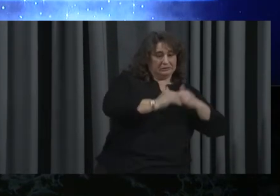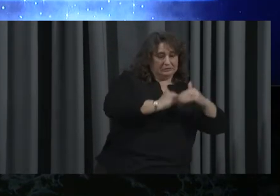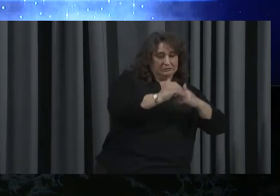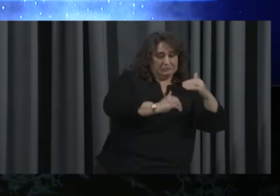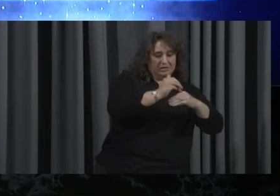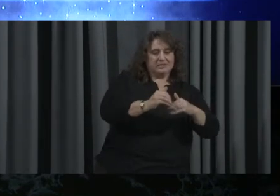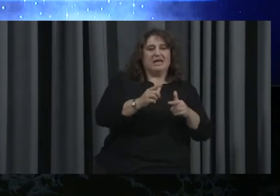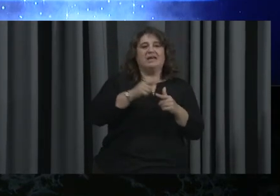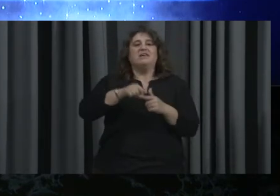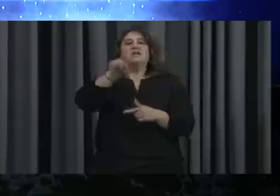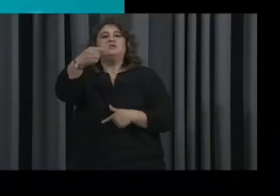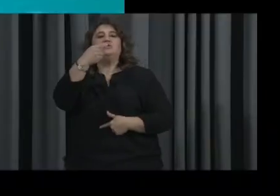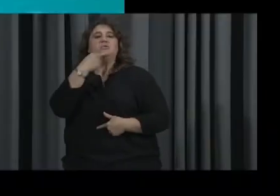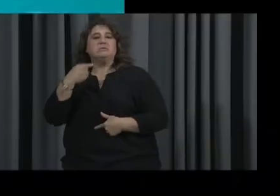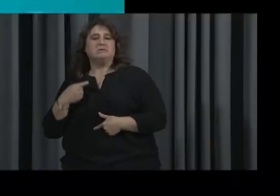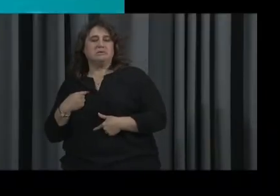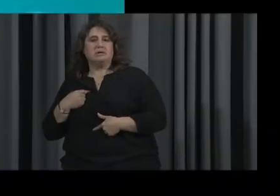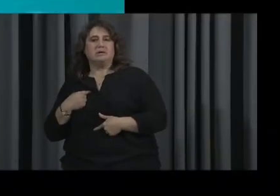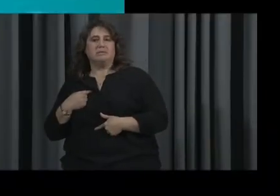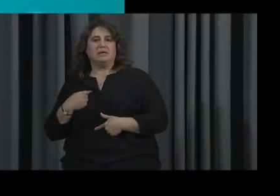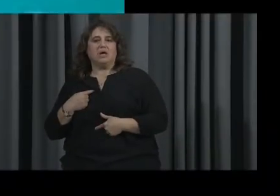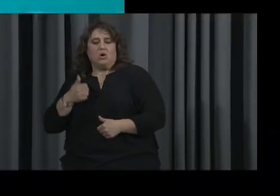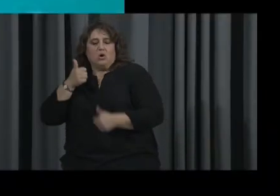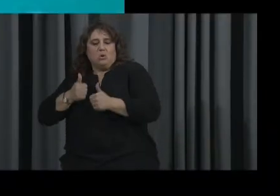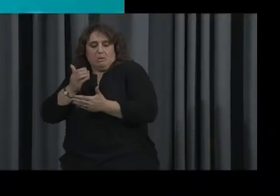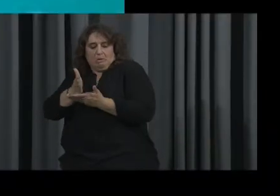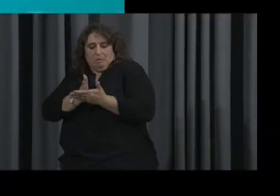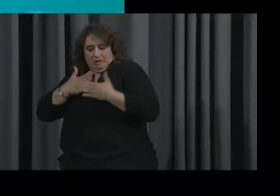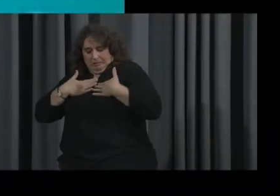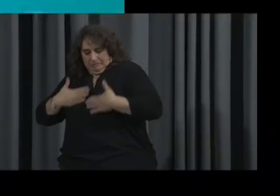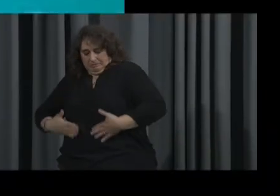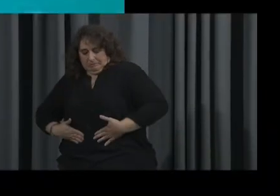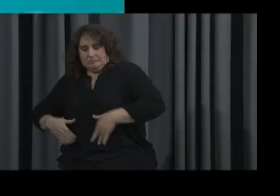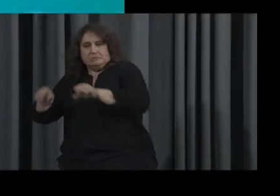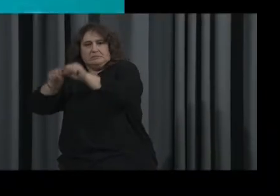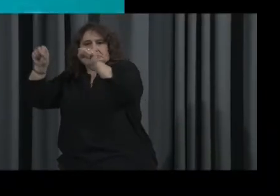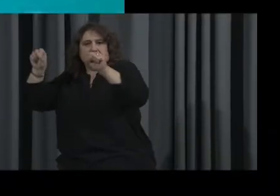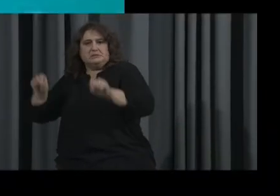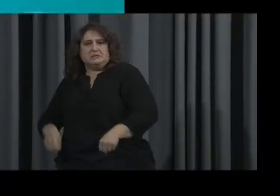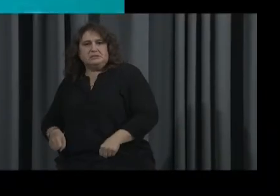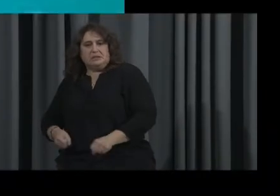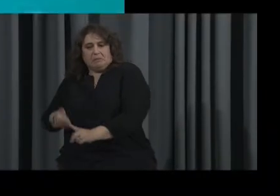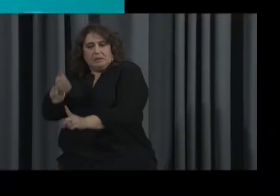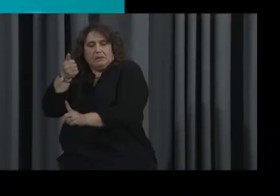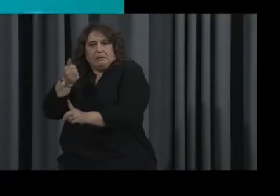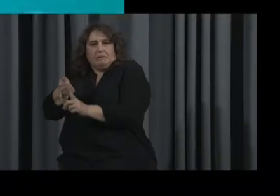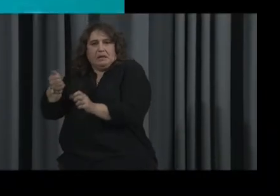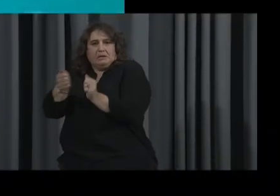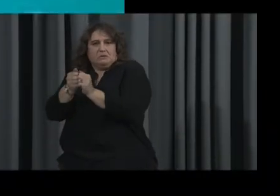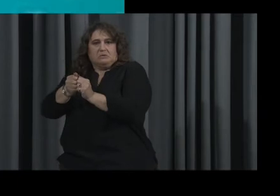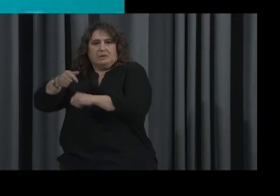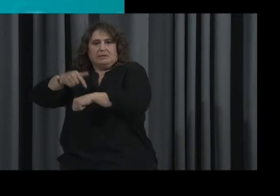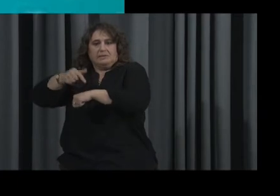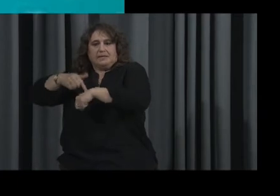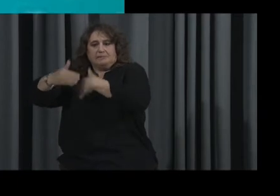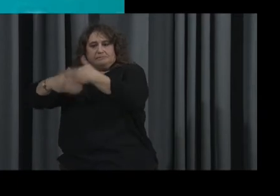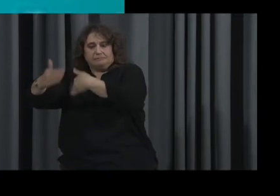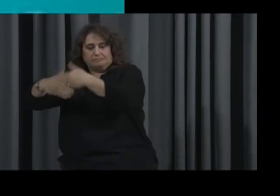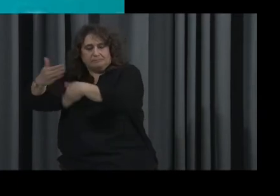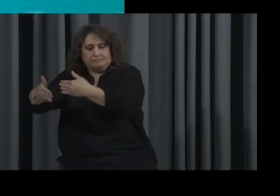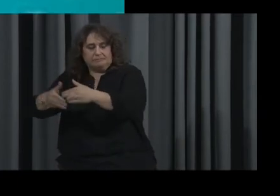give us the body organ or system that we just went over that may be affected. All right, so question number one.